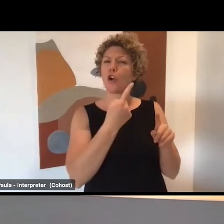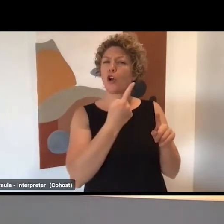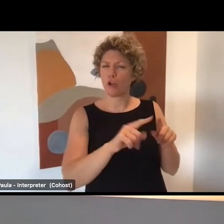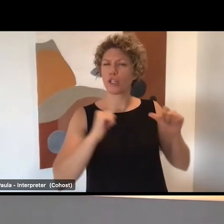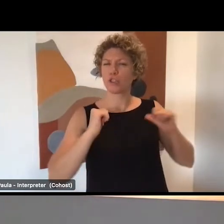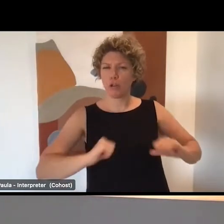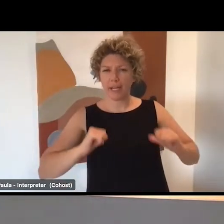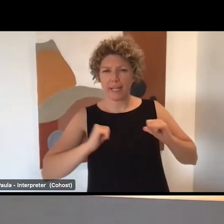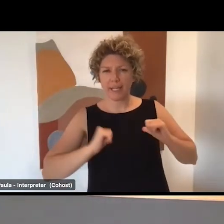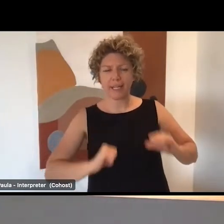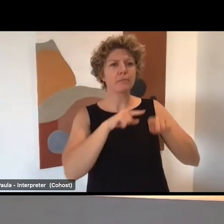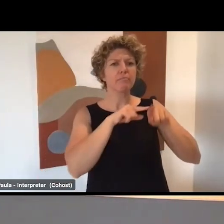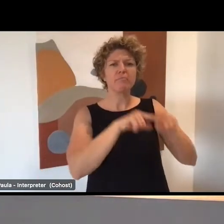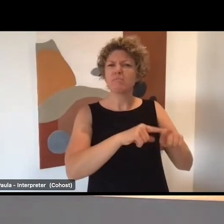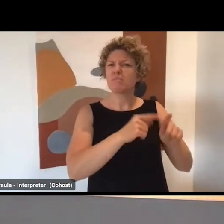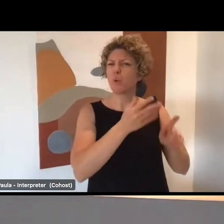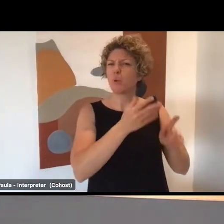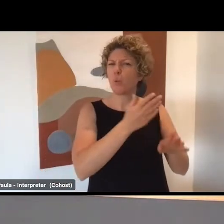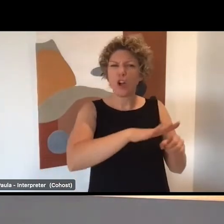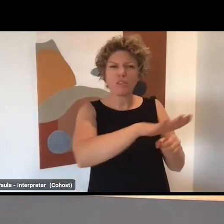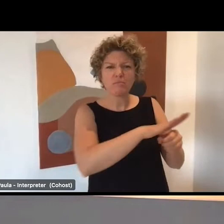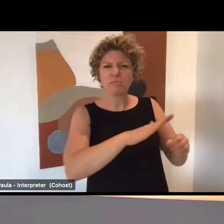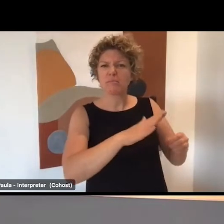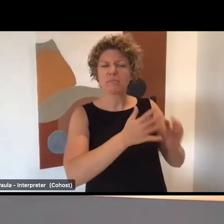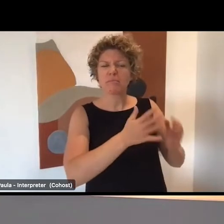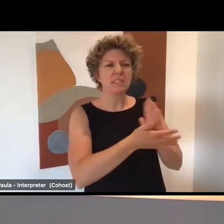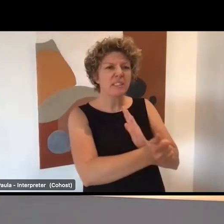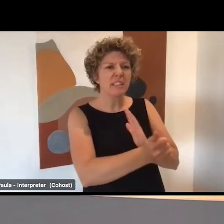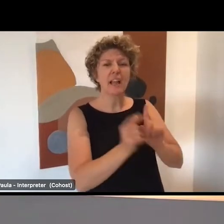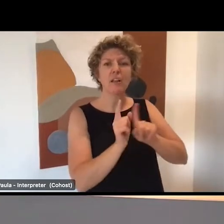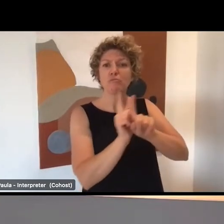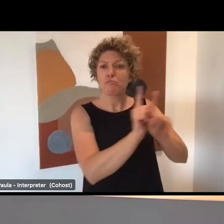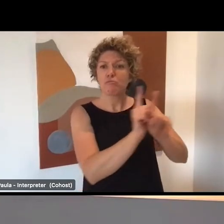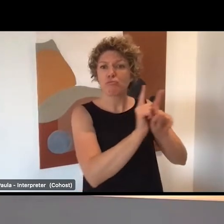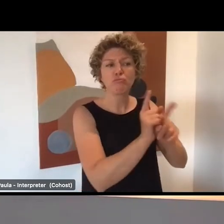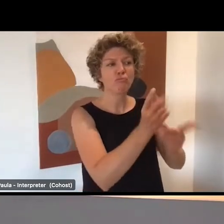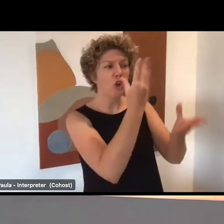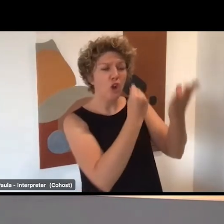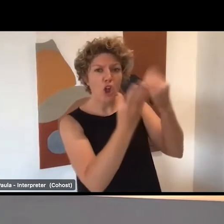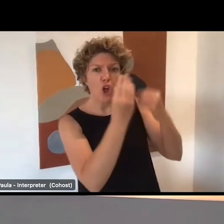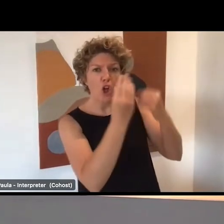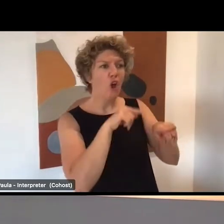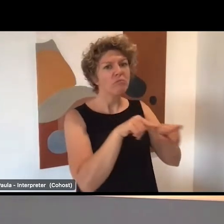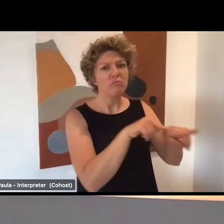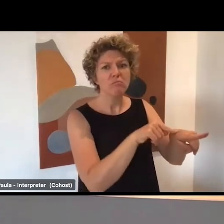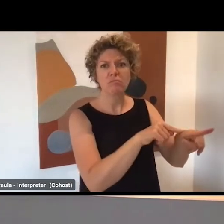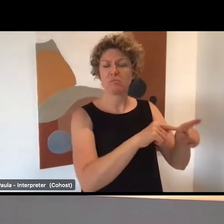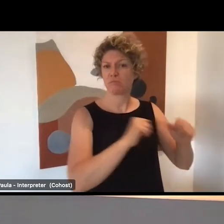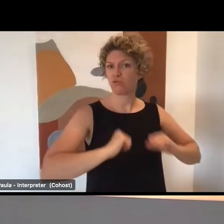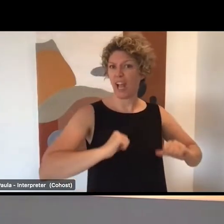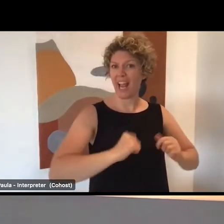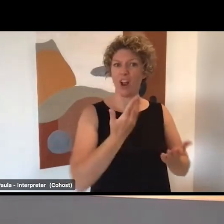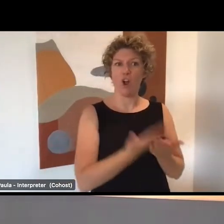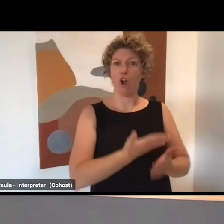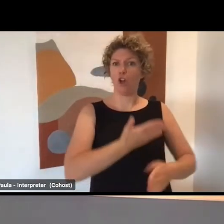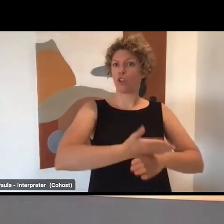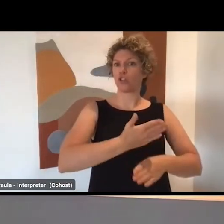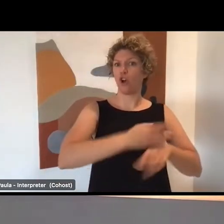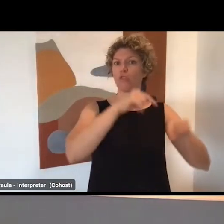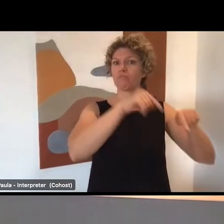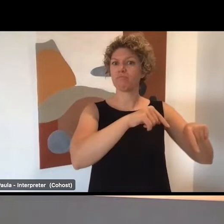skills, mentoring, workplace shadowing and work experience. There are other examples on our website